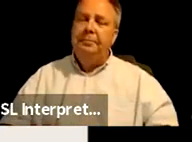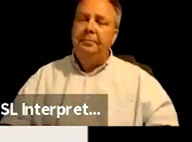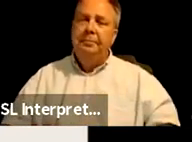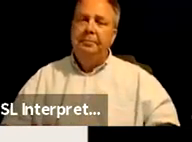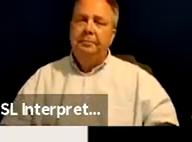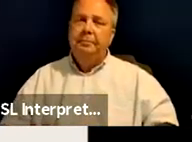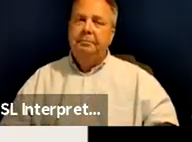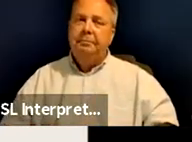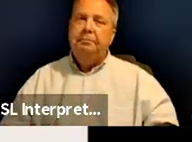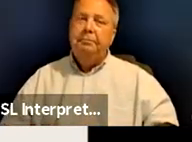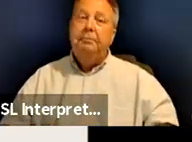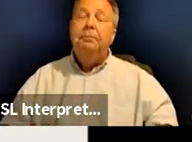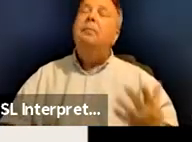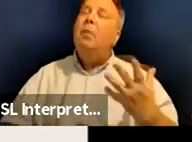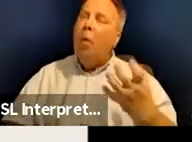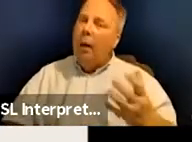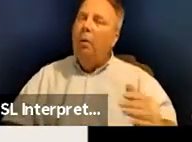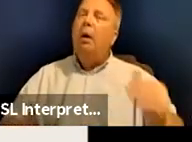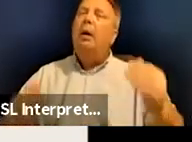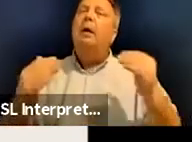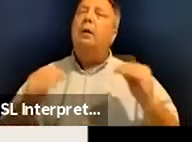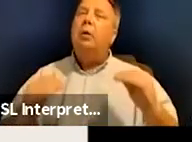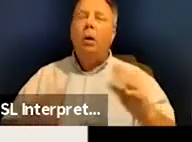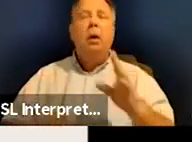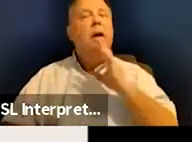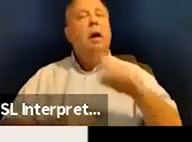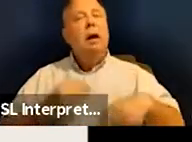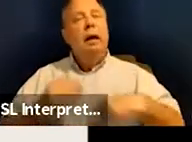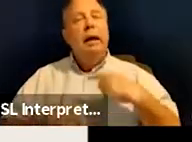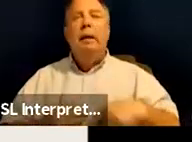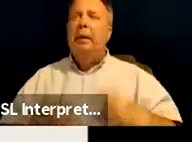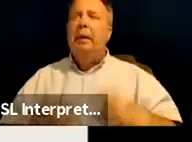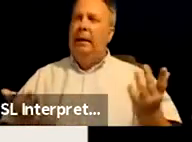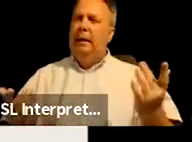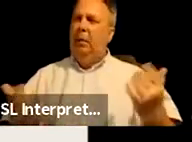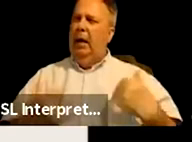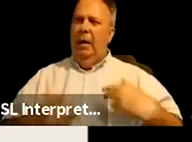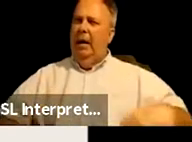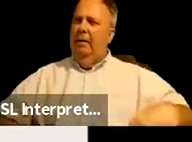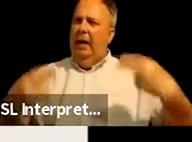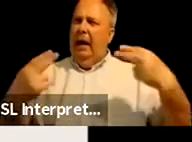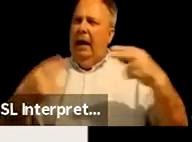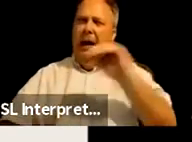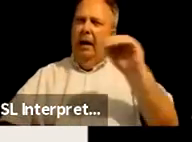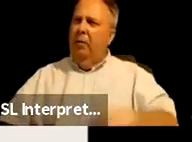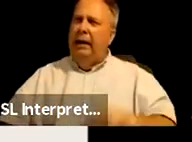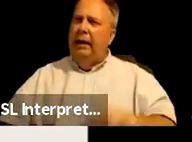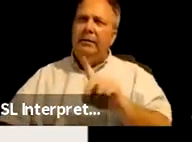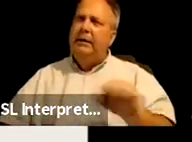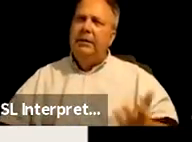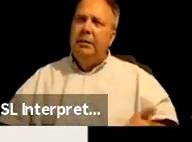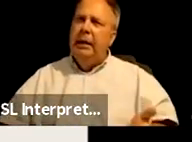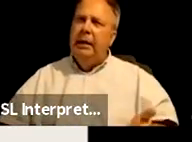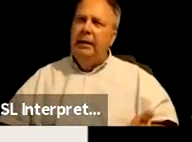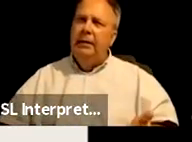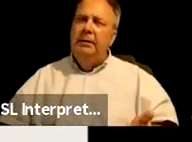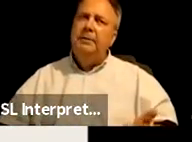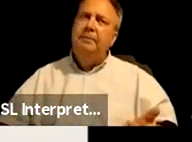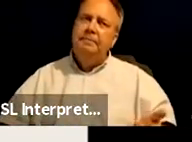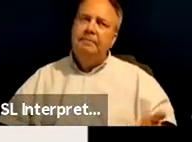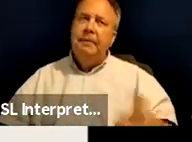Um, so I want to go on to talking about why we have such high rates of disabilities. Um,